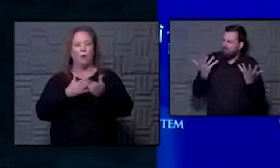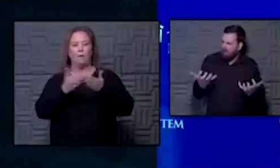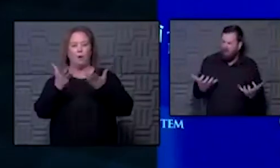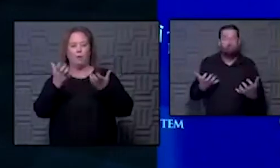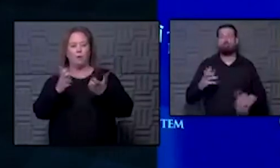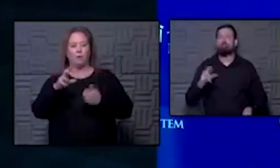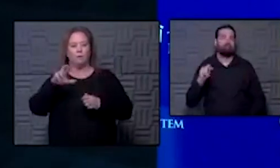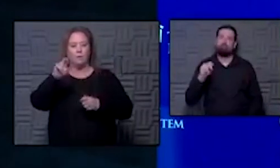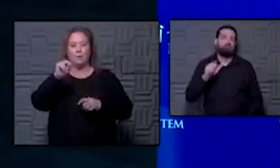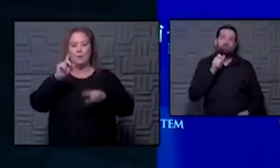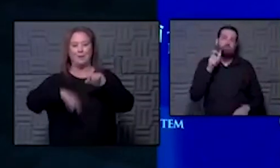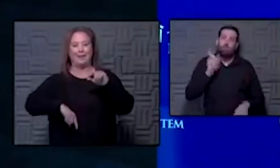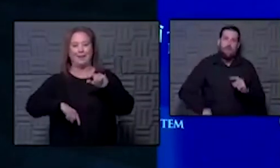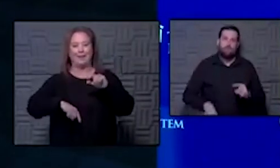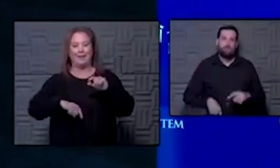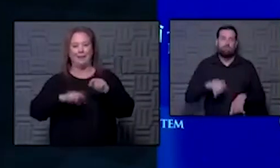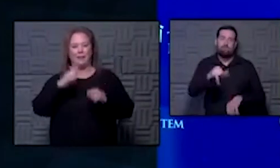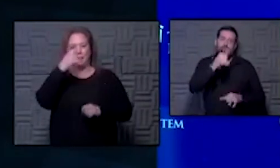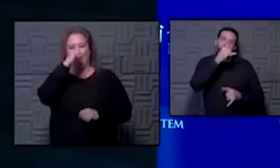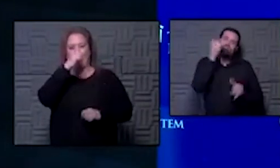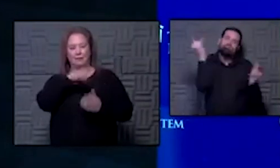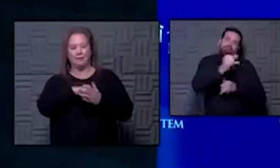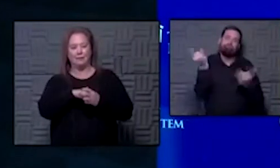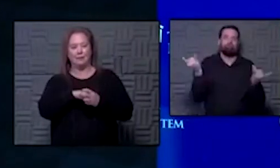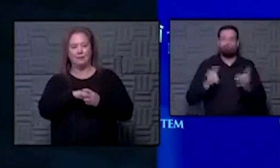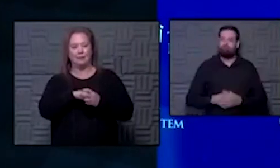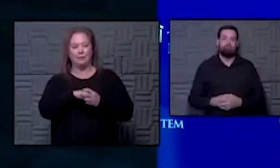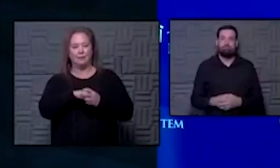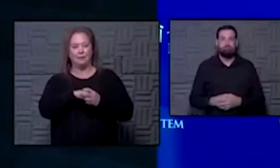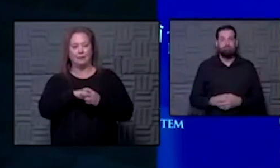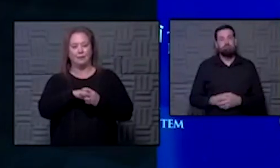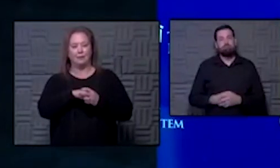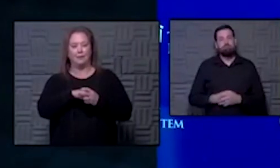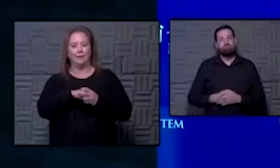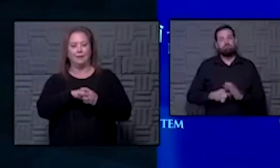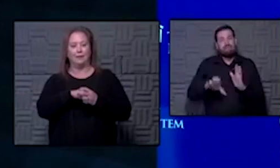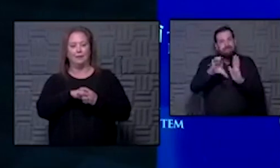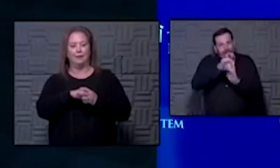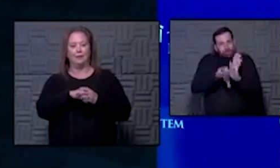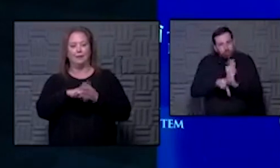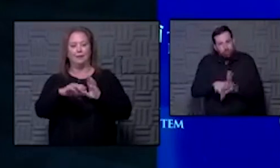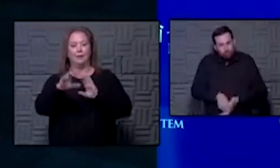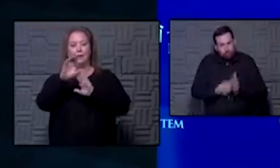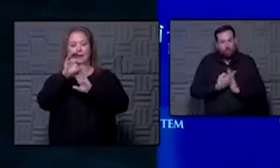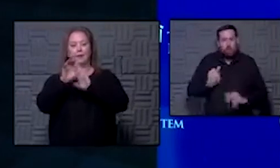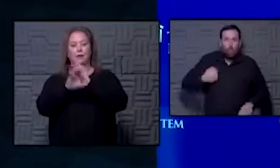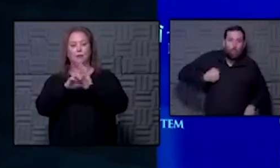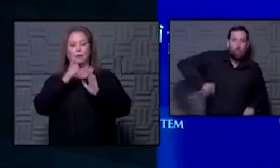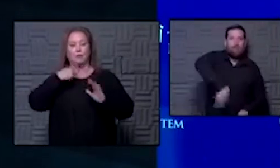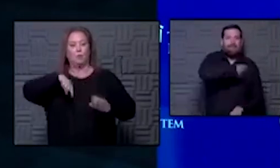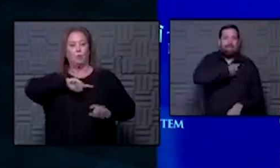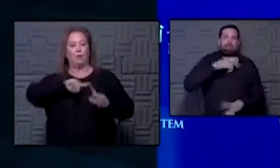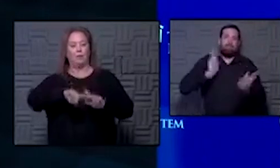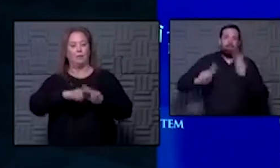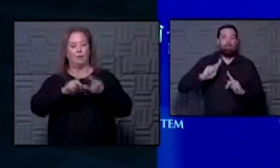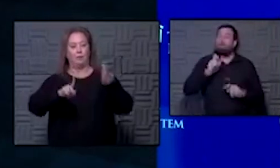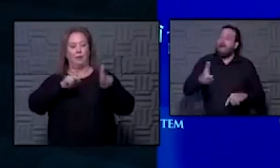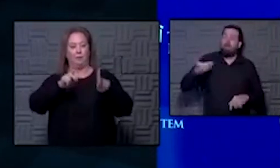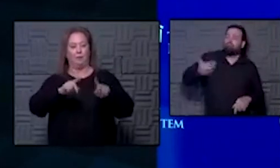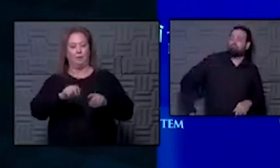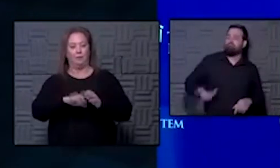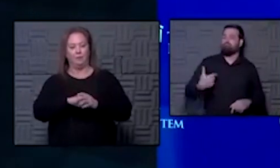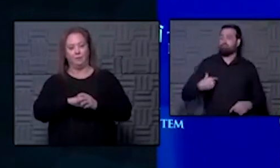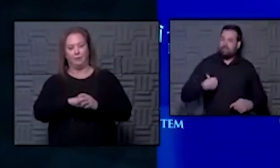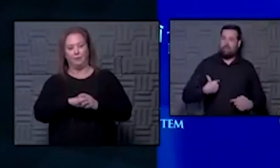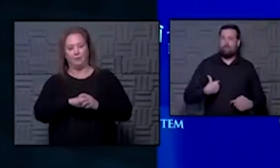no you can't that's ridiculous the constitution starts with we the people it doesn't start with either one